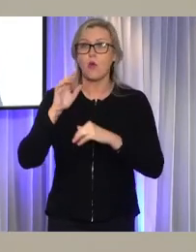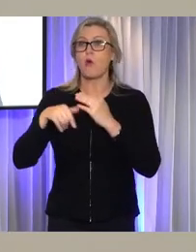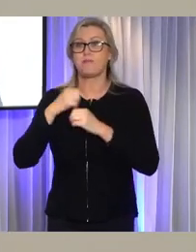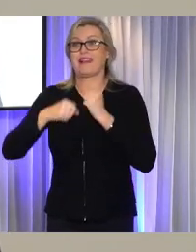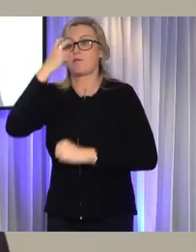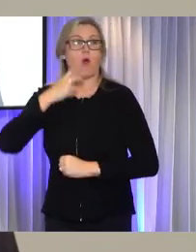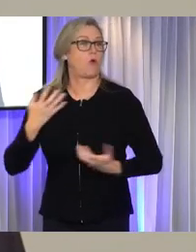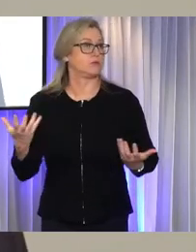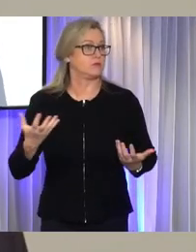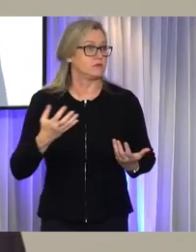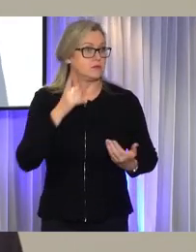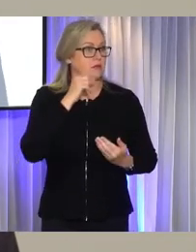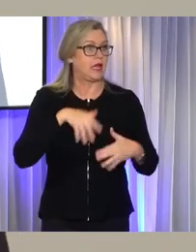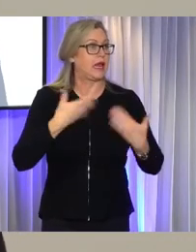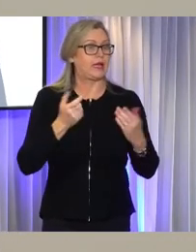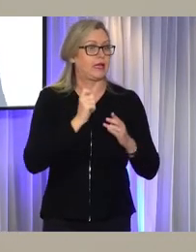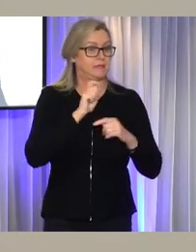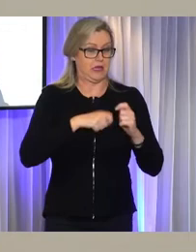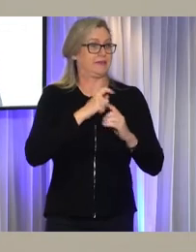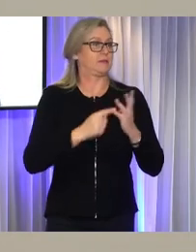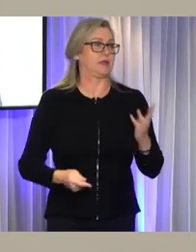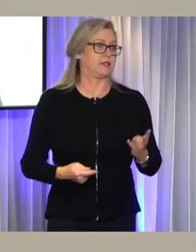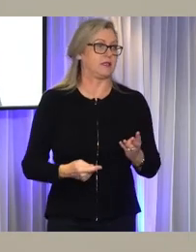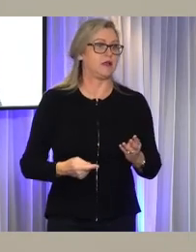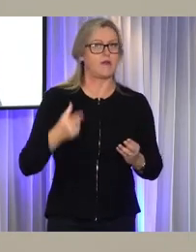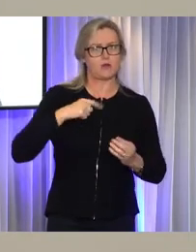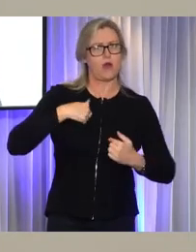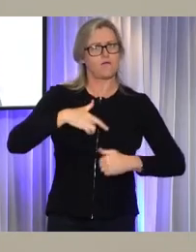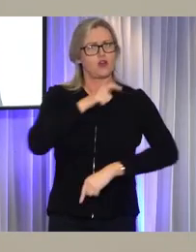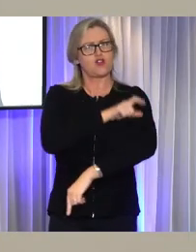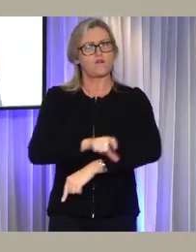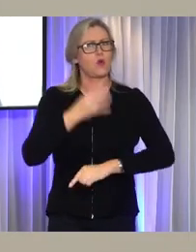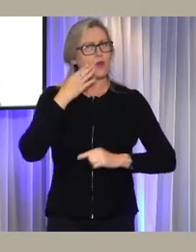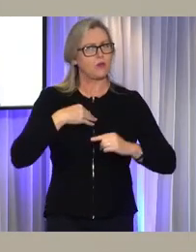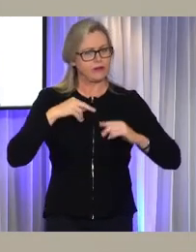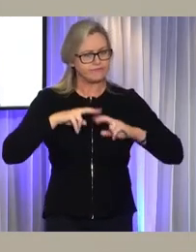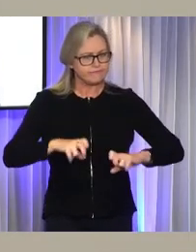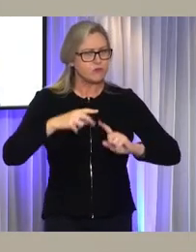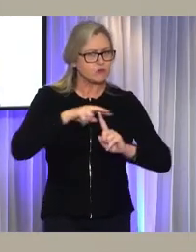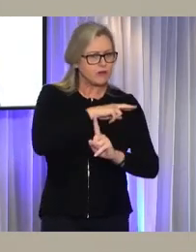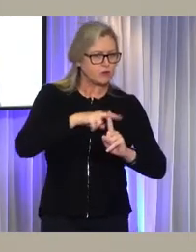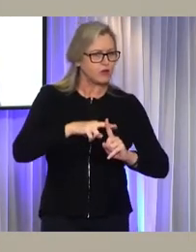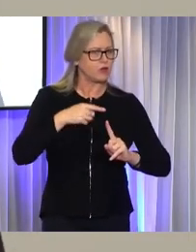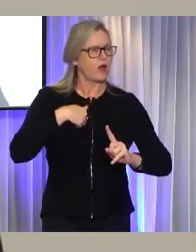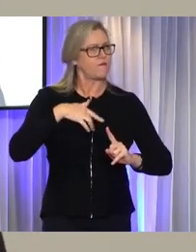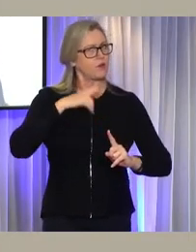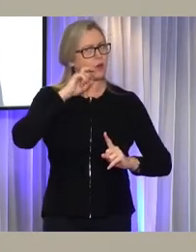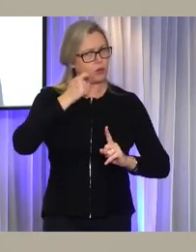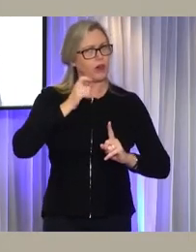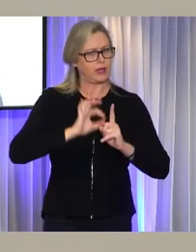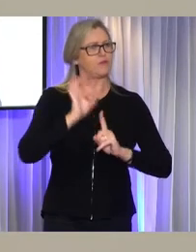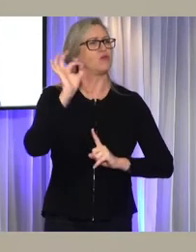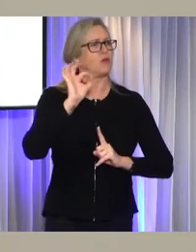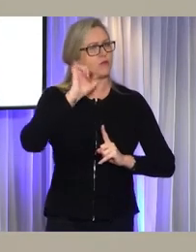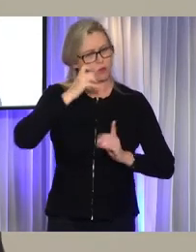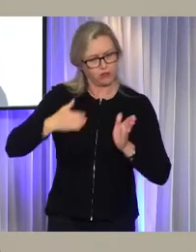It's so important. That's why I'm confident the review will identify ways we can improve the NDIS to get it back on track,